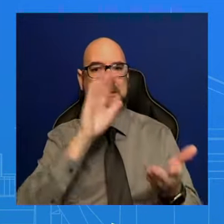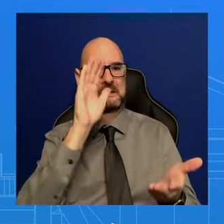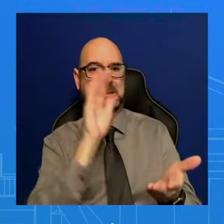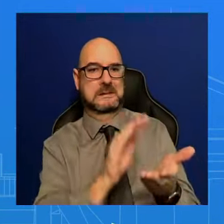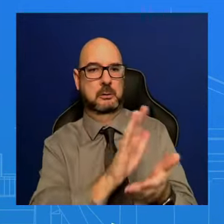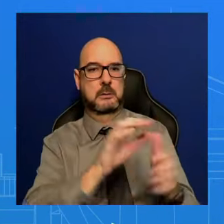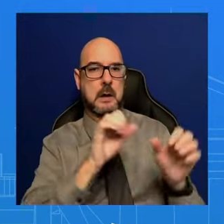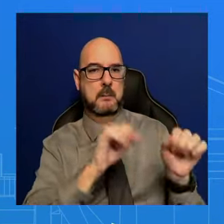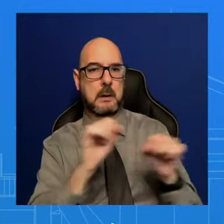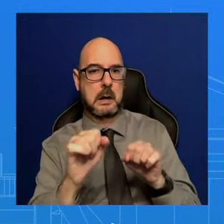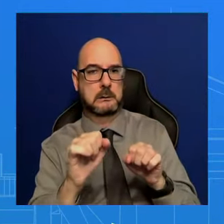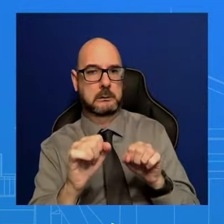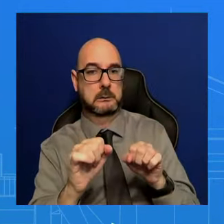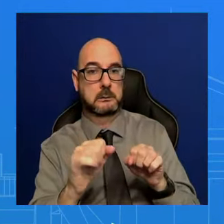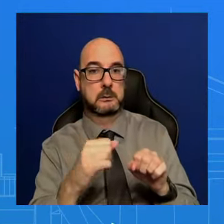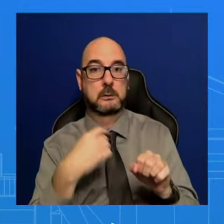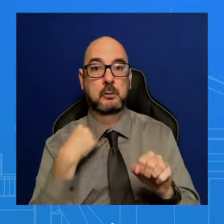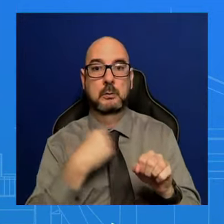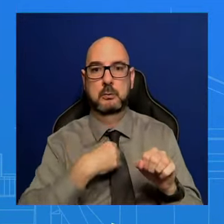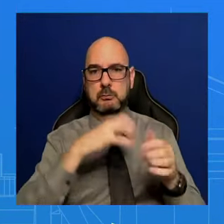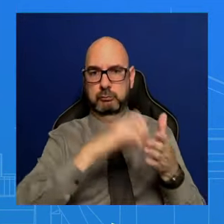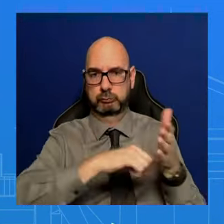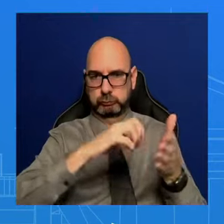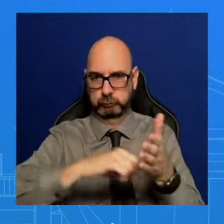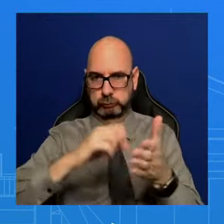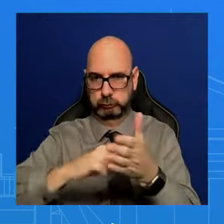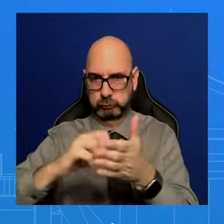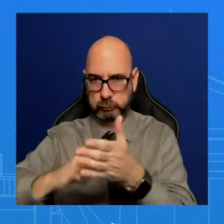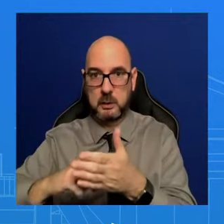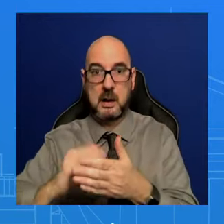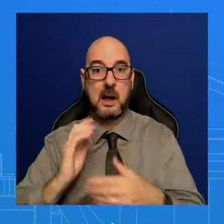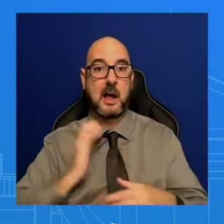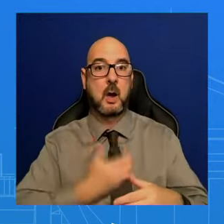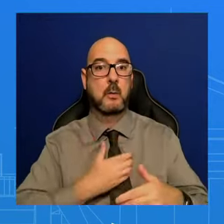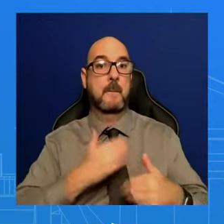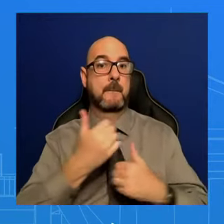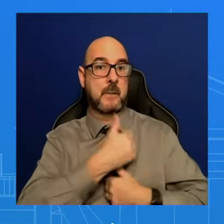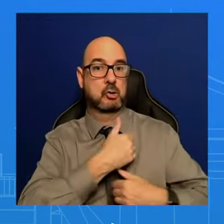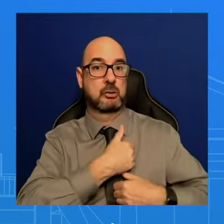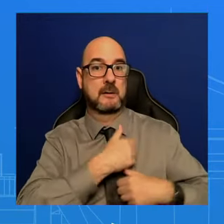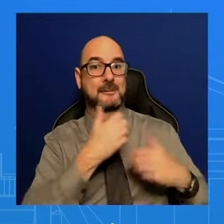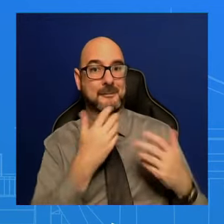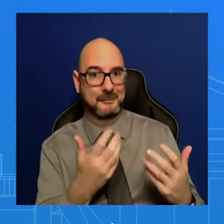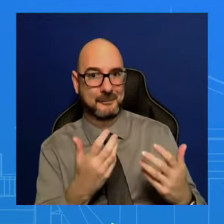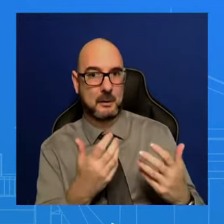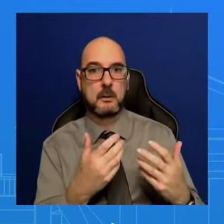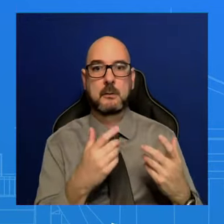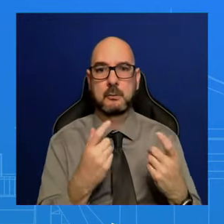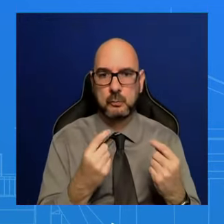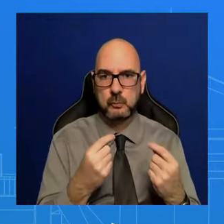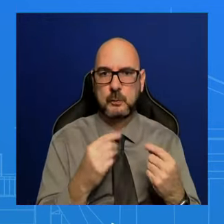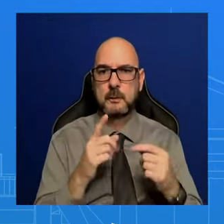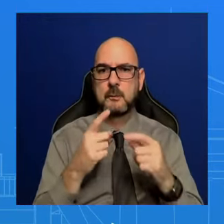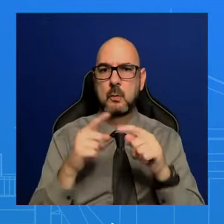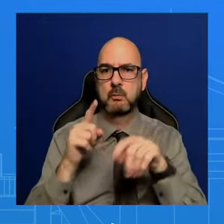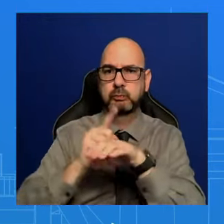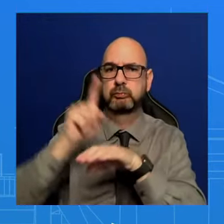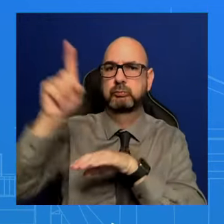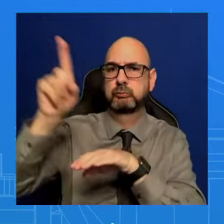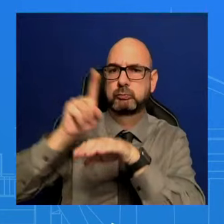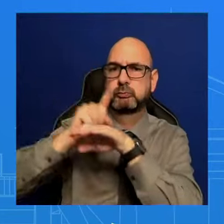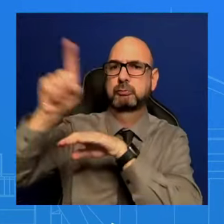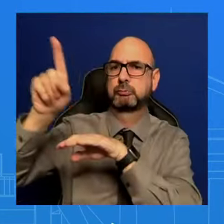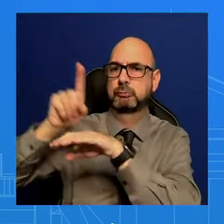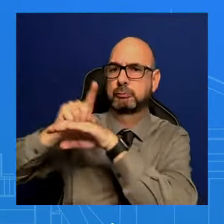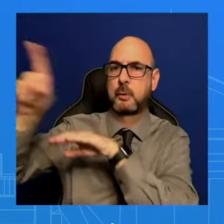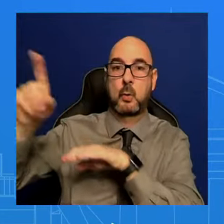amount of Houthi weapons, and our military is regularly destroying Houthi missiles, and when they're being loaded and prepared to launch, but